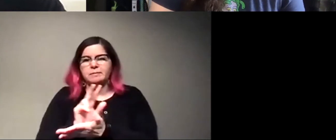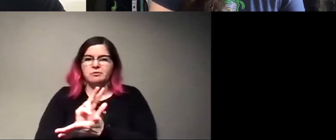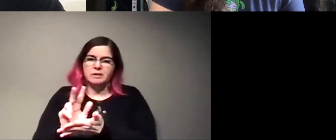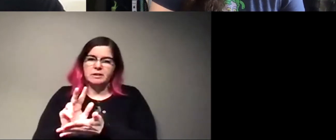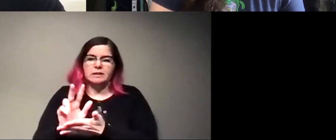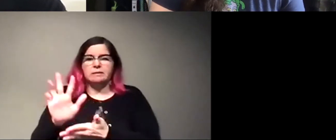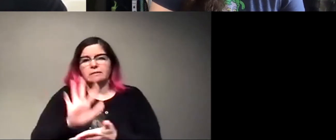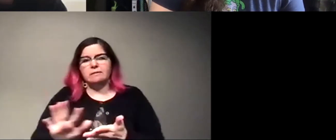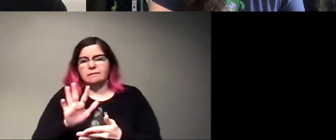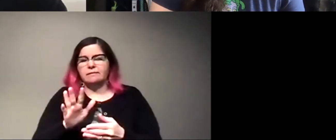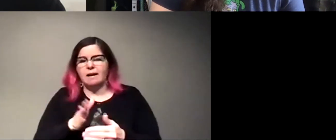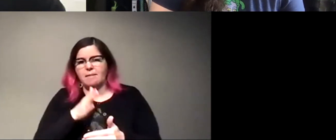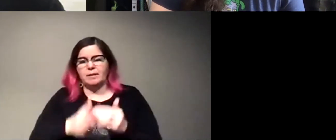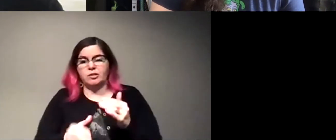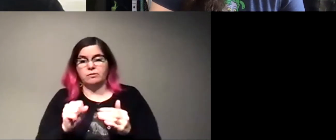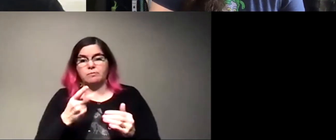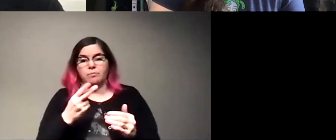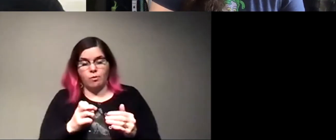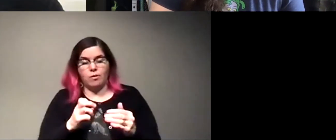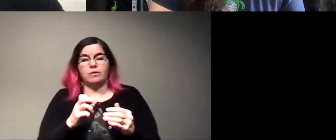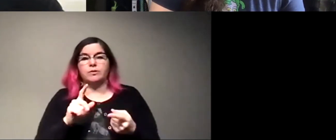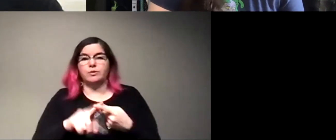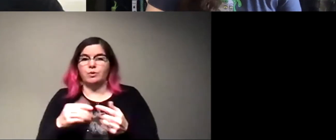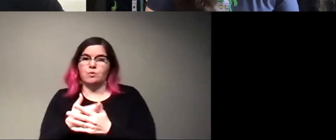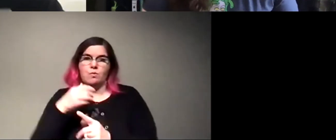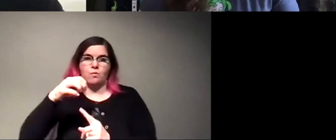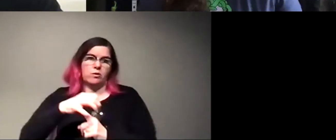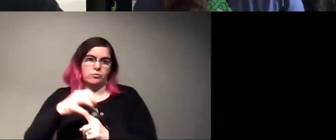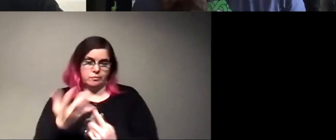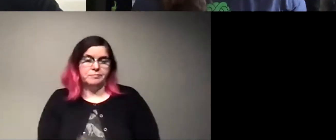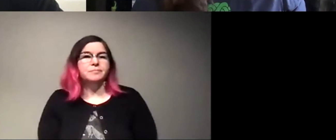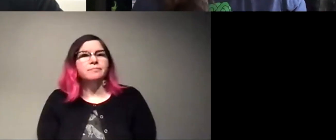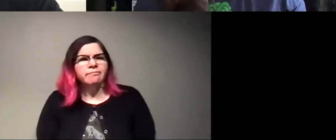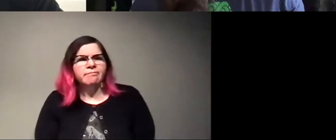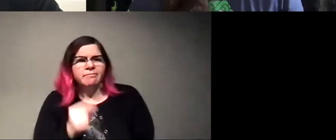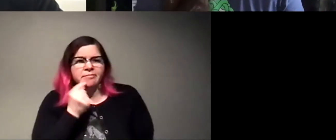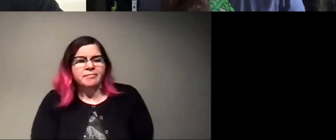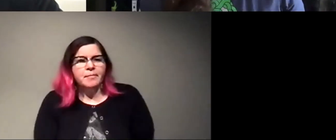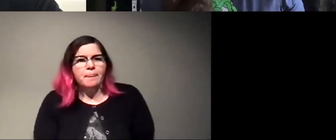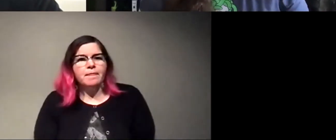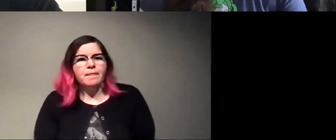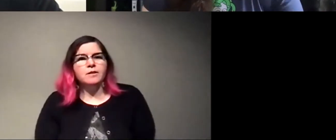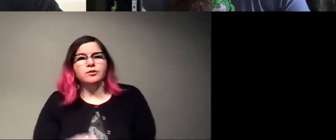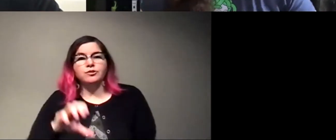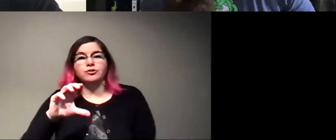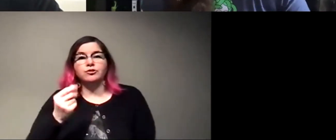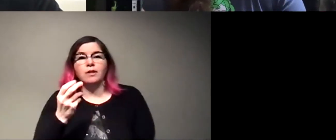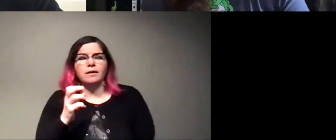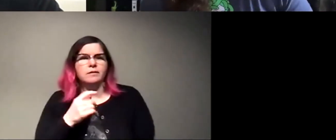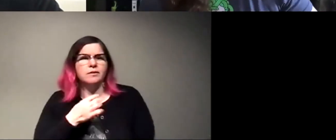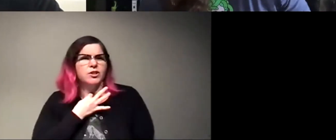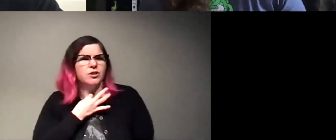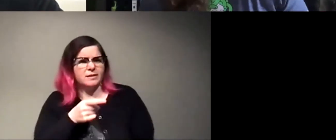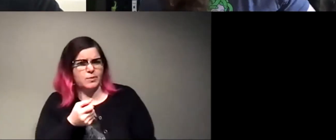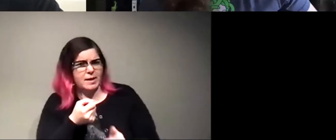is the completion from spore all the way to new mushroom. Cool. Um, Charlene would like to know, does this affect